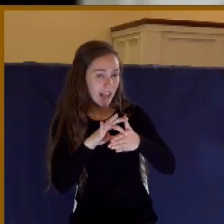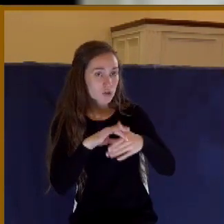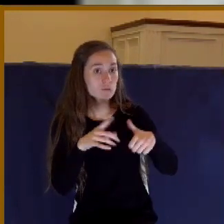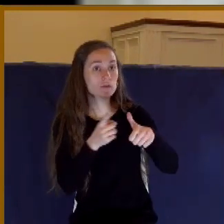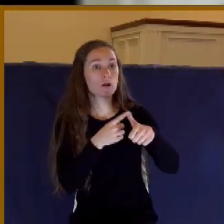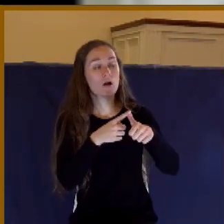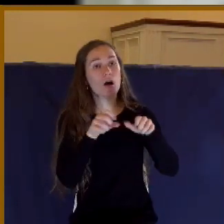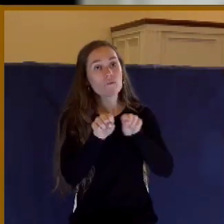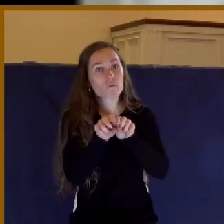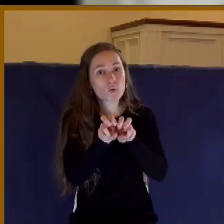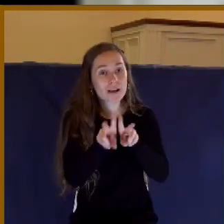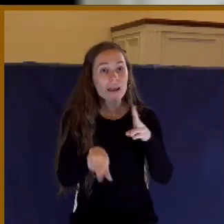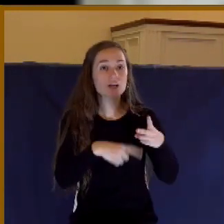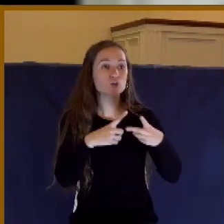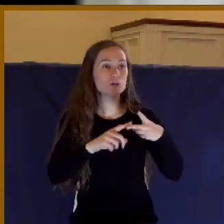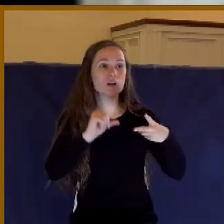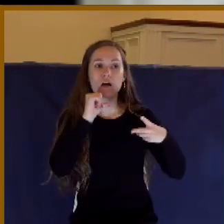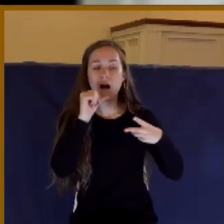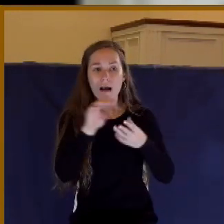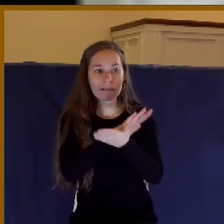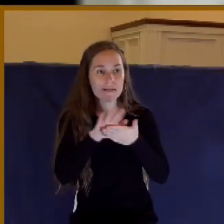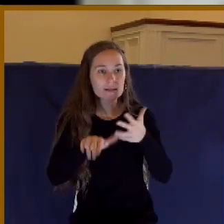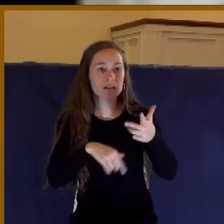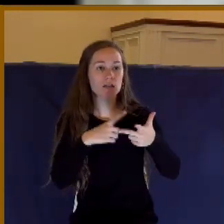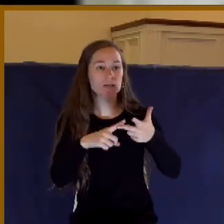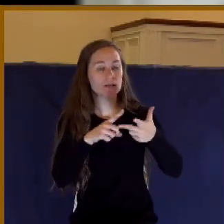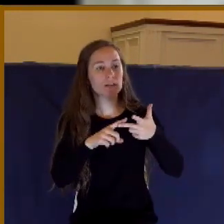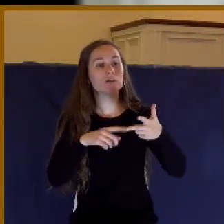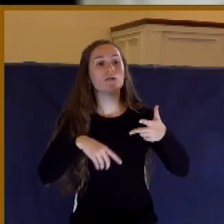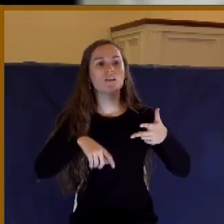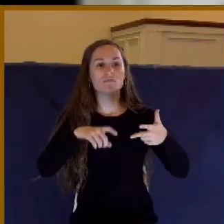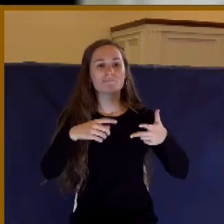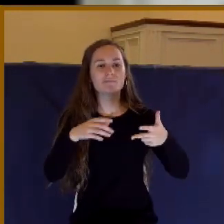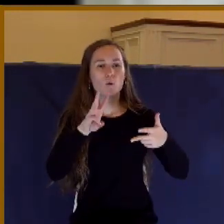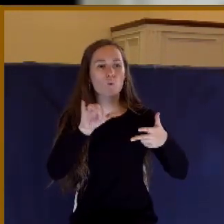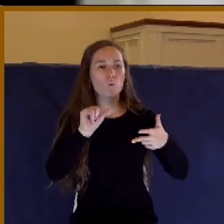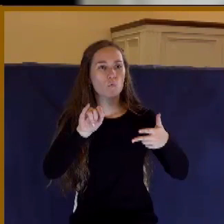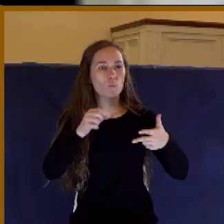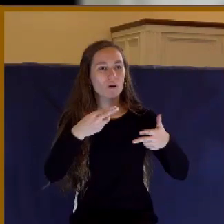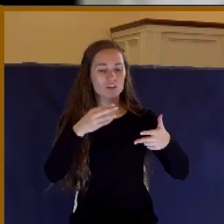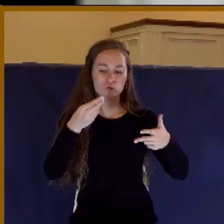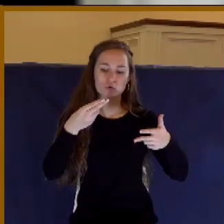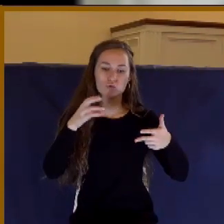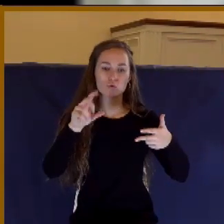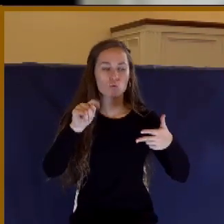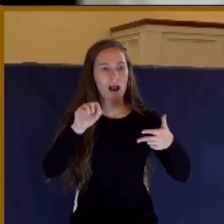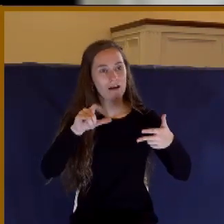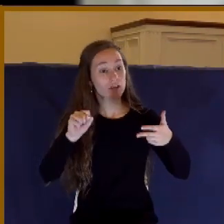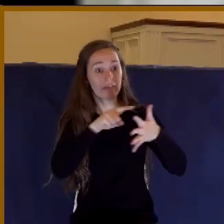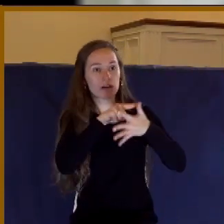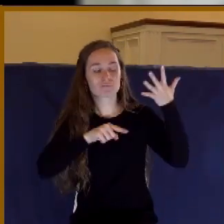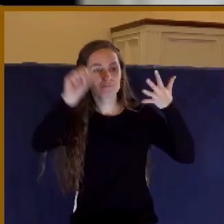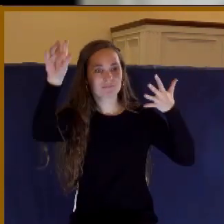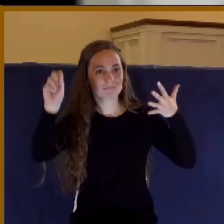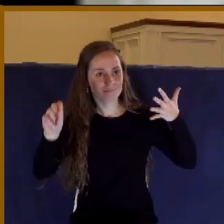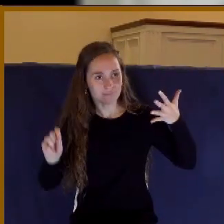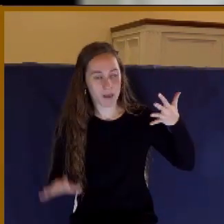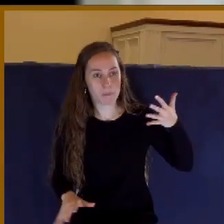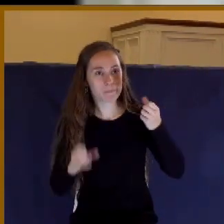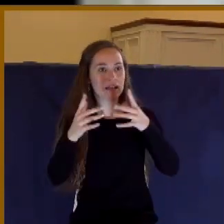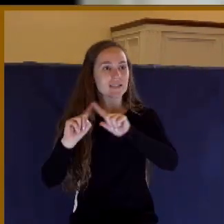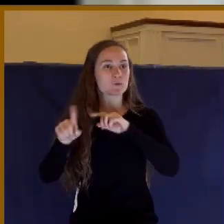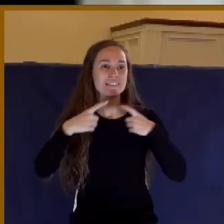fornication, uncleanness, lasciviousness, idolatry, witchcraft, hatred, variance, emulations, rash, strife, seditions, heresies,